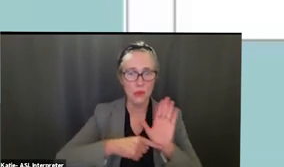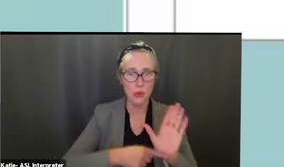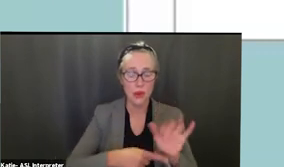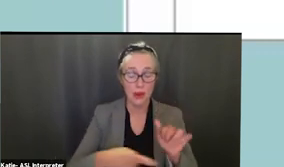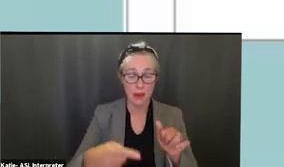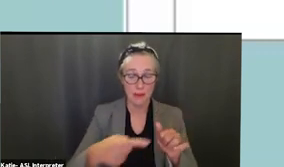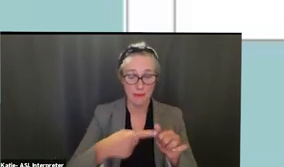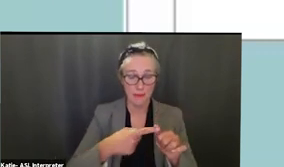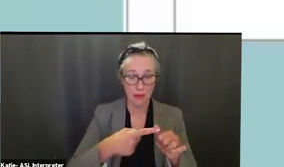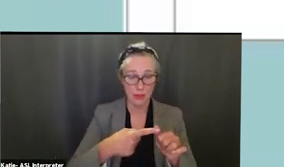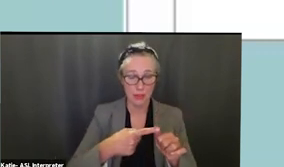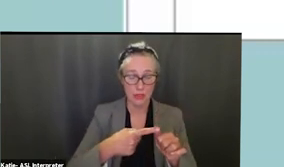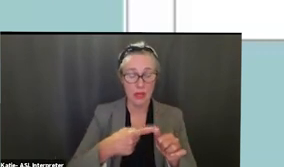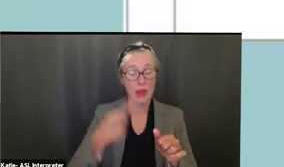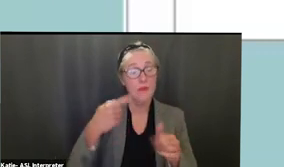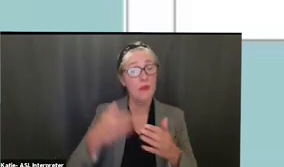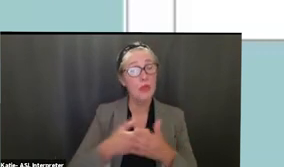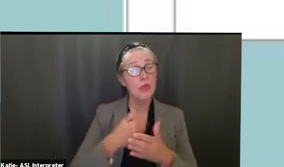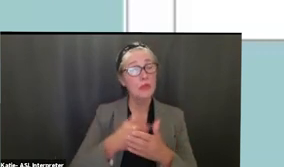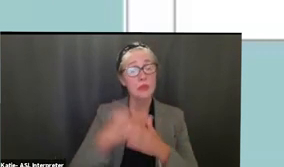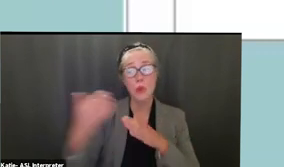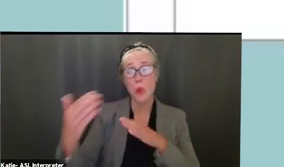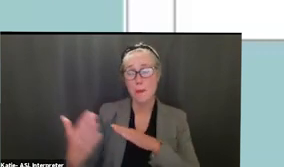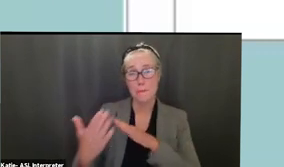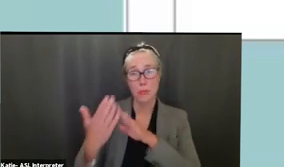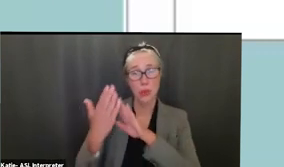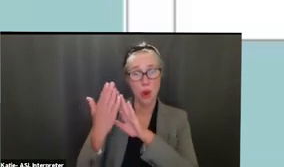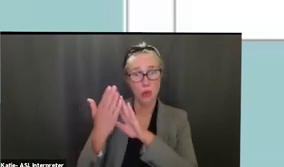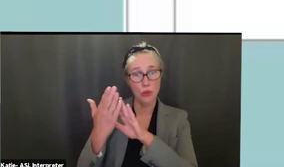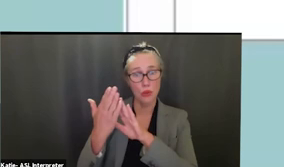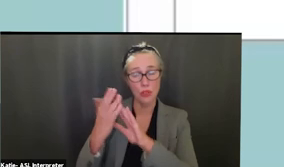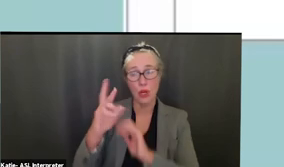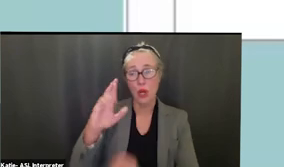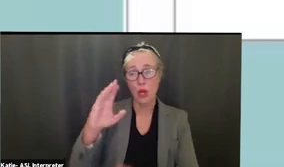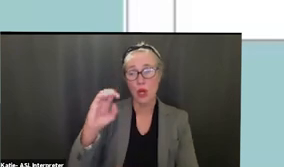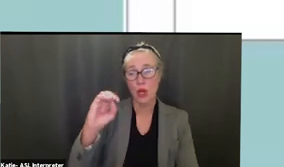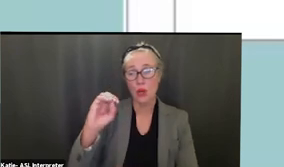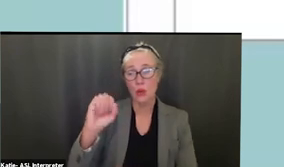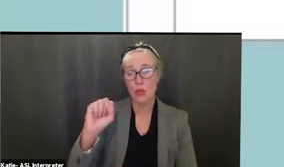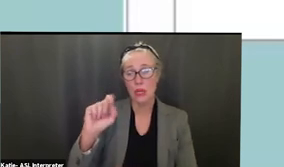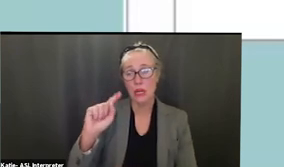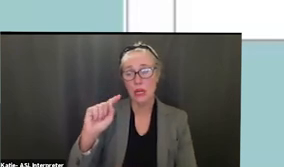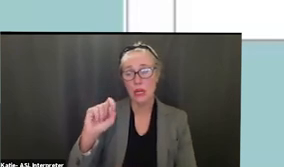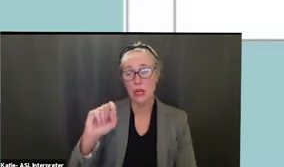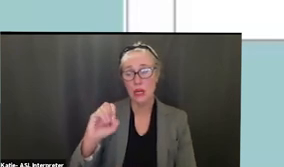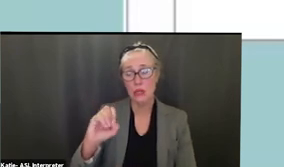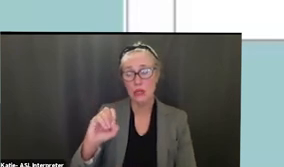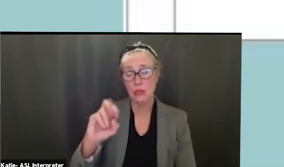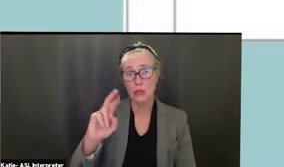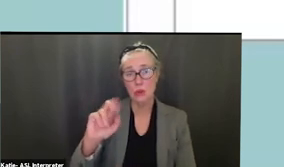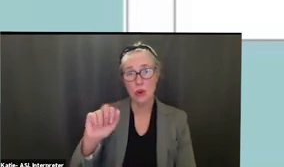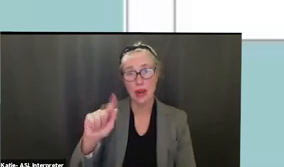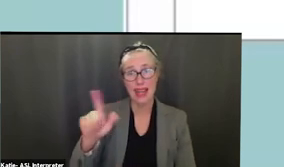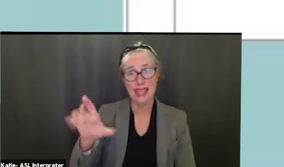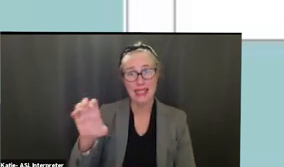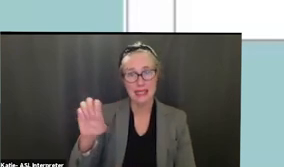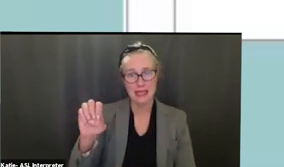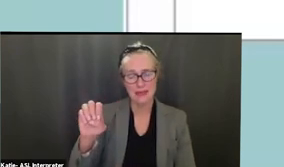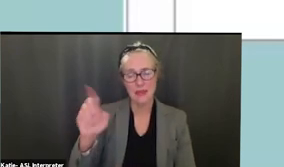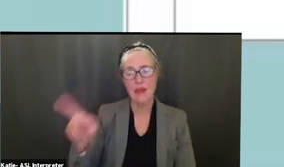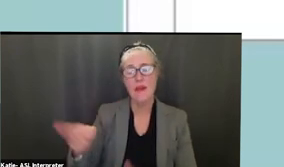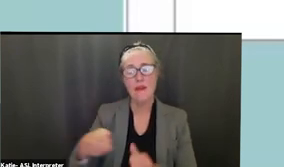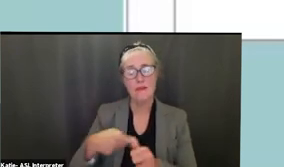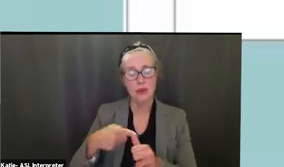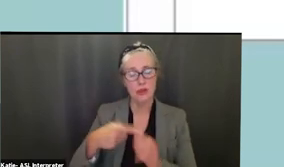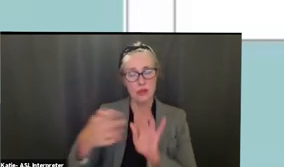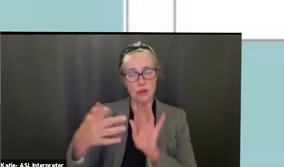in this new philosophy what we'd be doing is um calling their uh parent or guardian or a